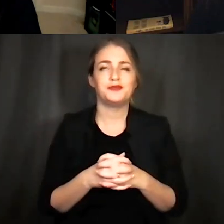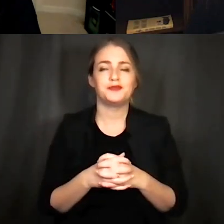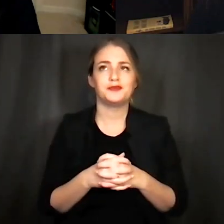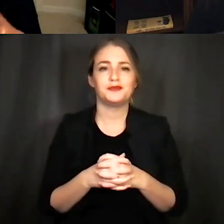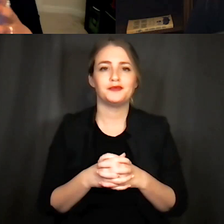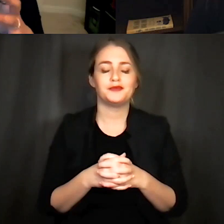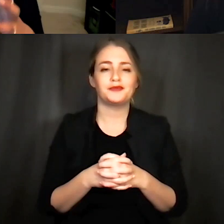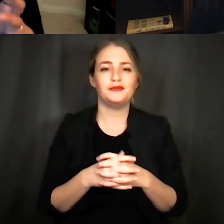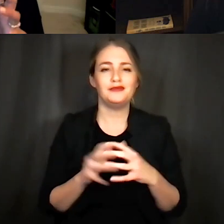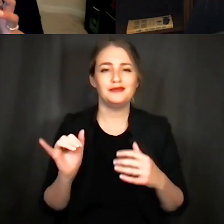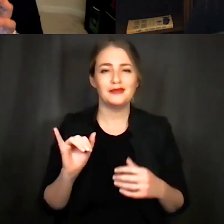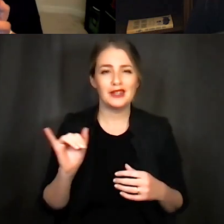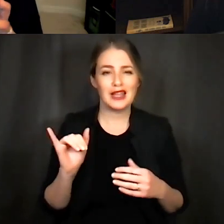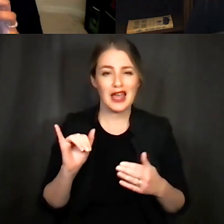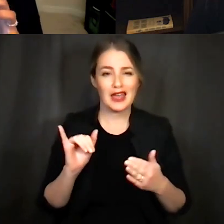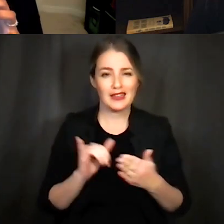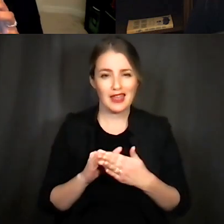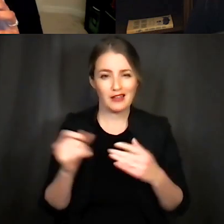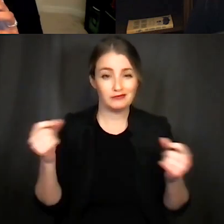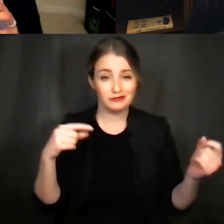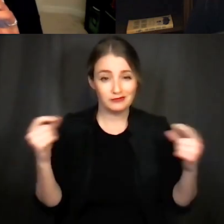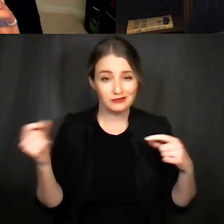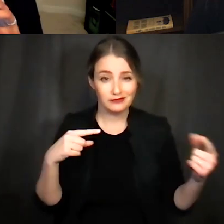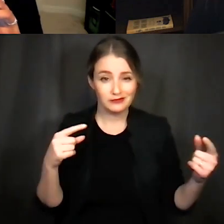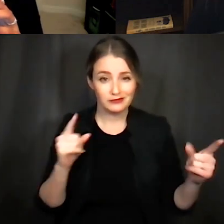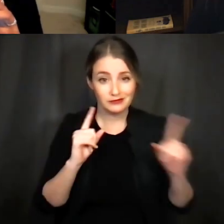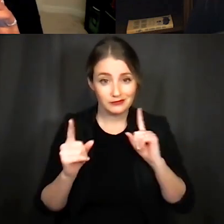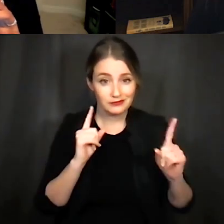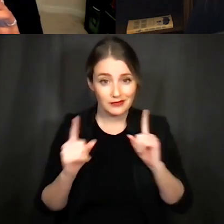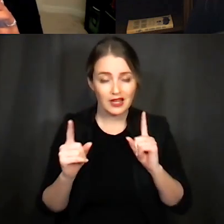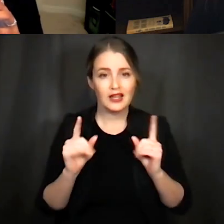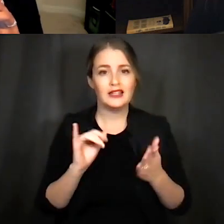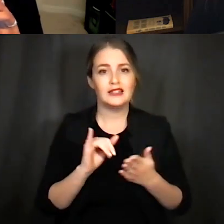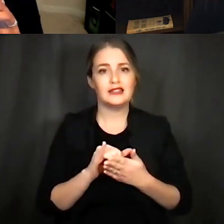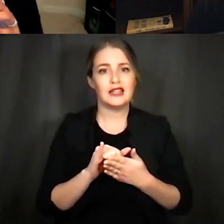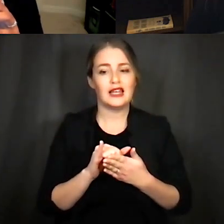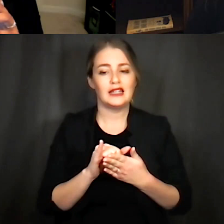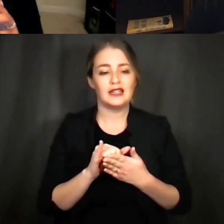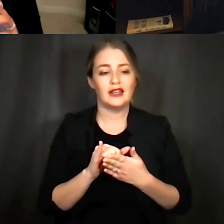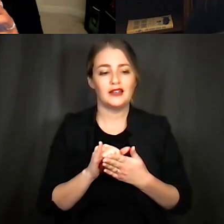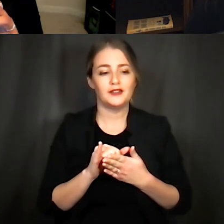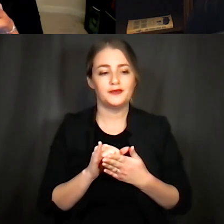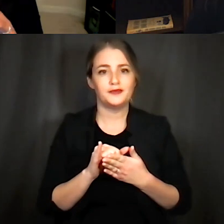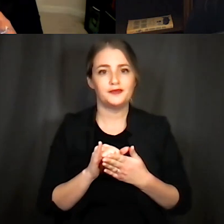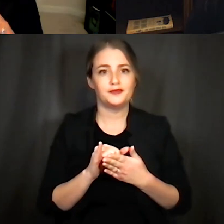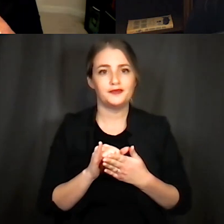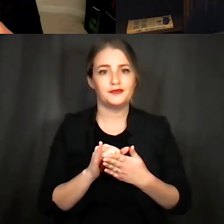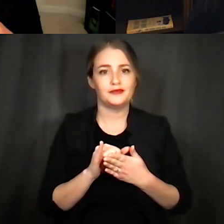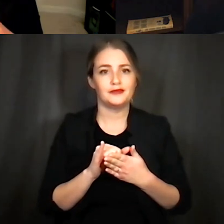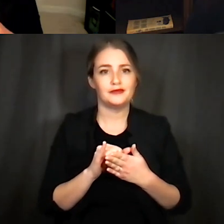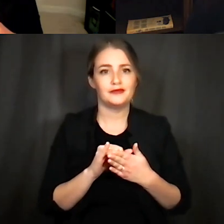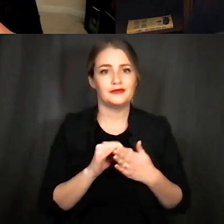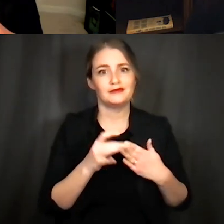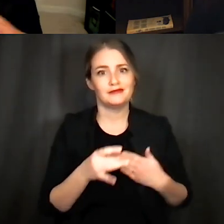how much that interaction then is um is kind of modulated